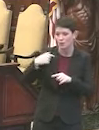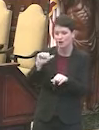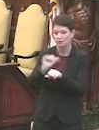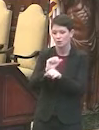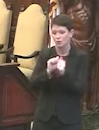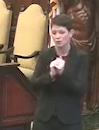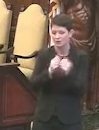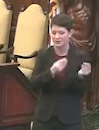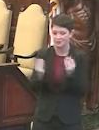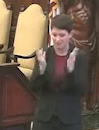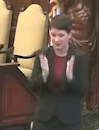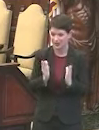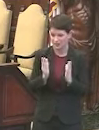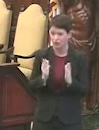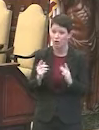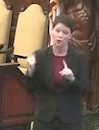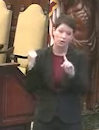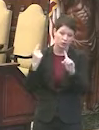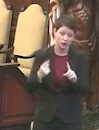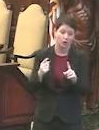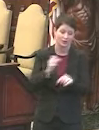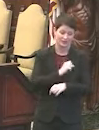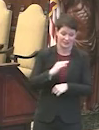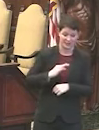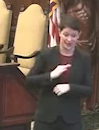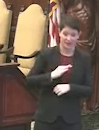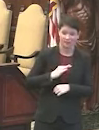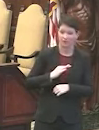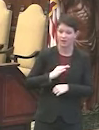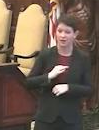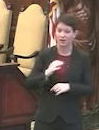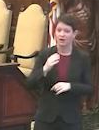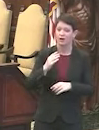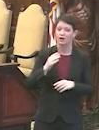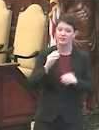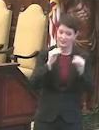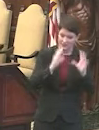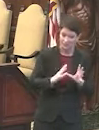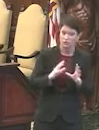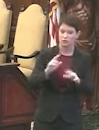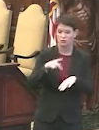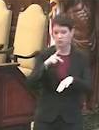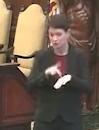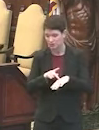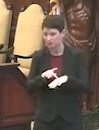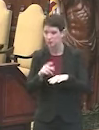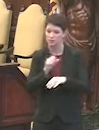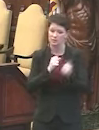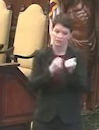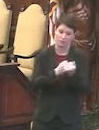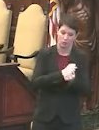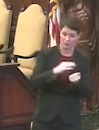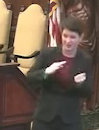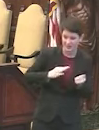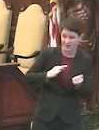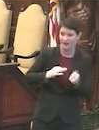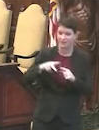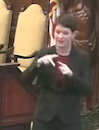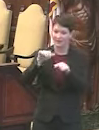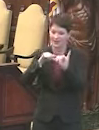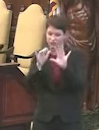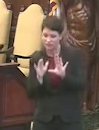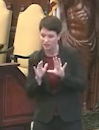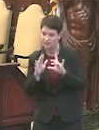also, as you know, going to start vaccinating both the staff, frontline staff, teachers, principals, people who work in the buildings,